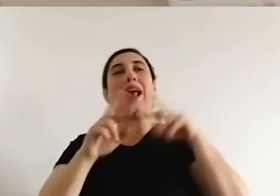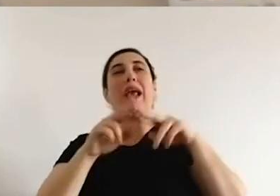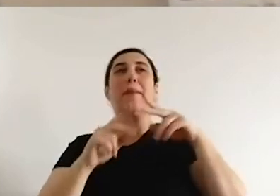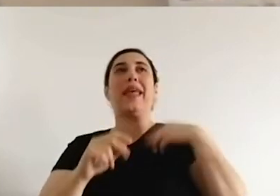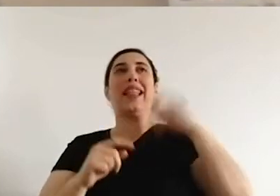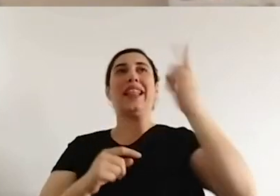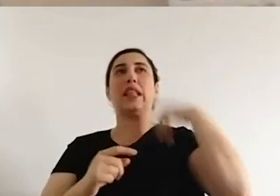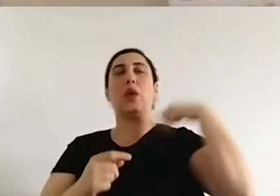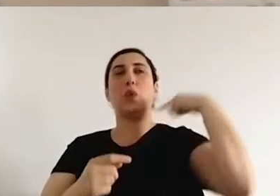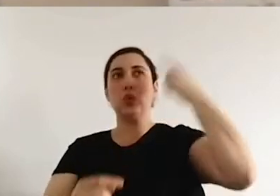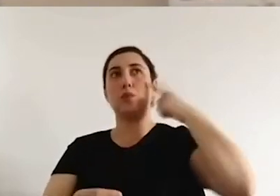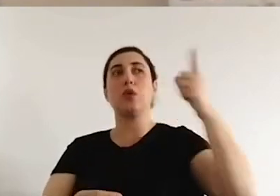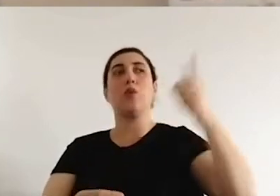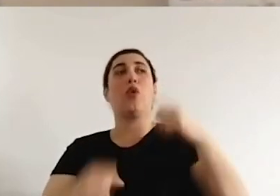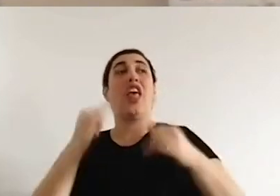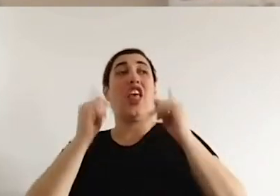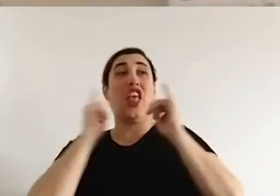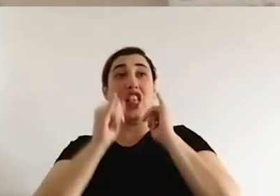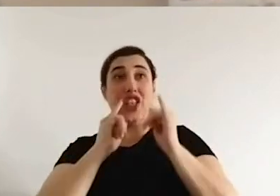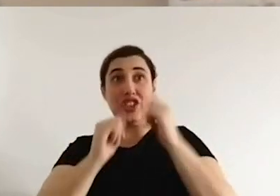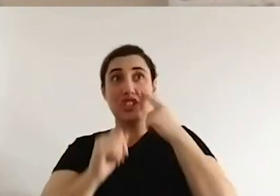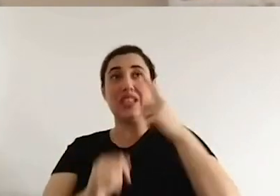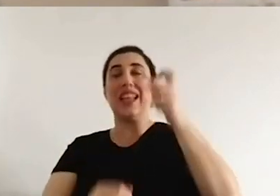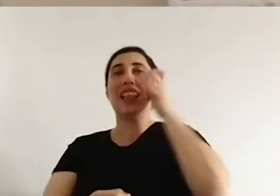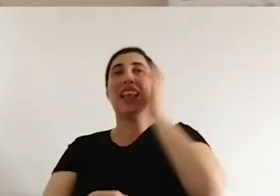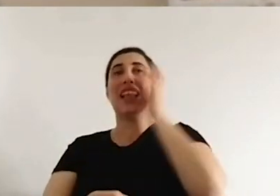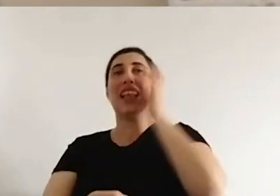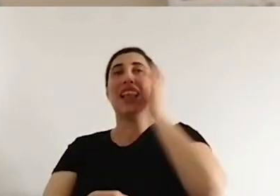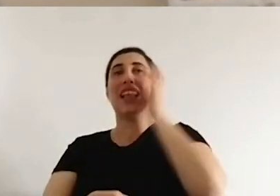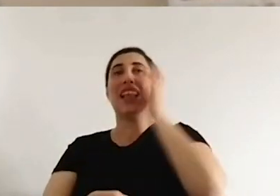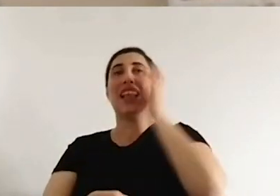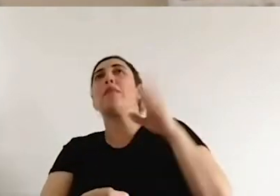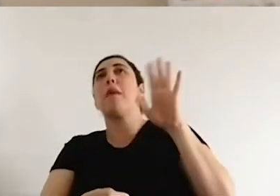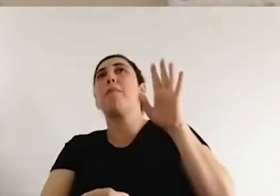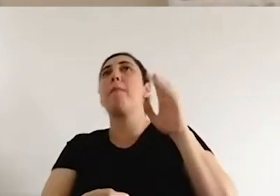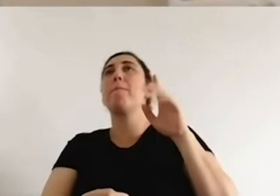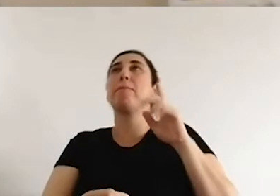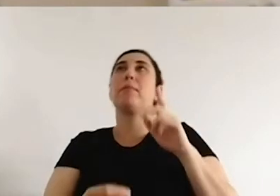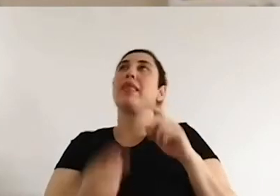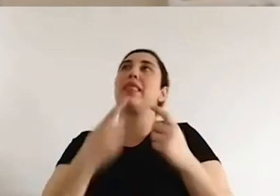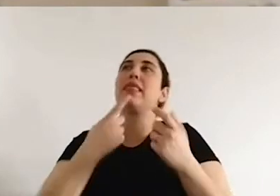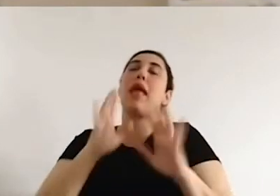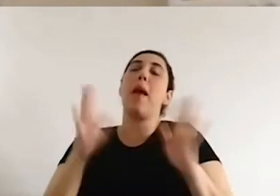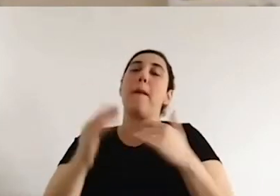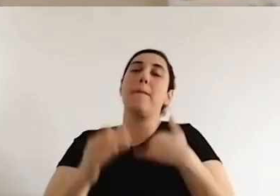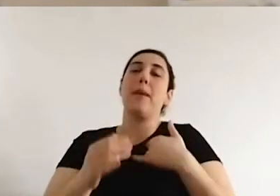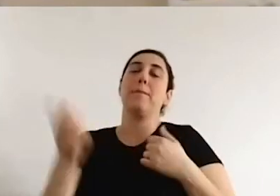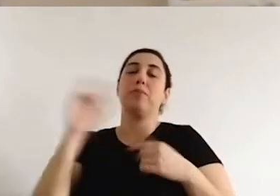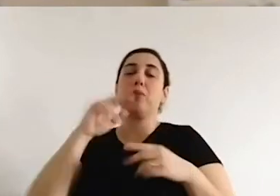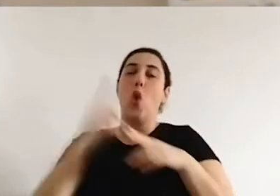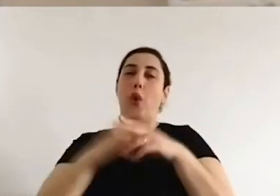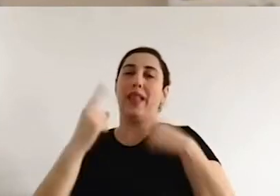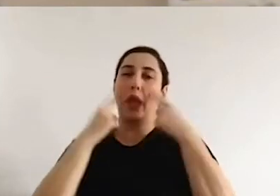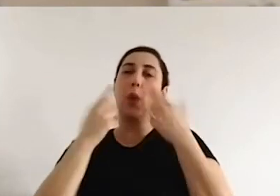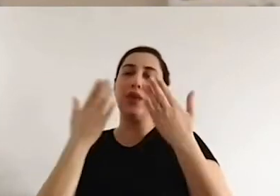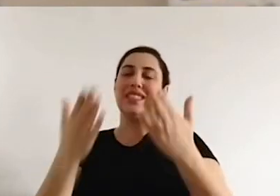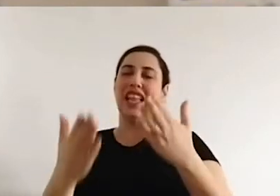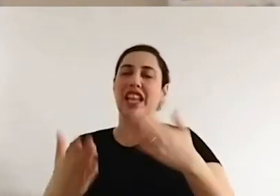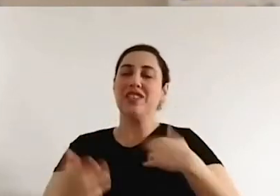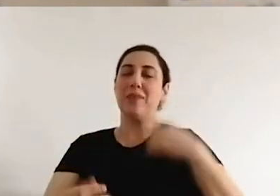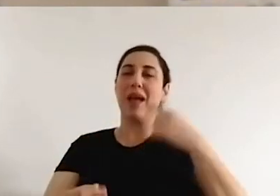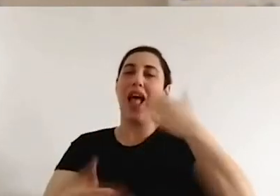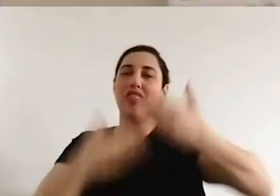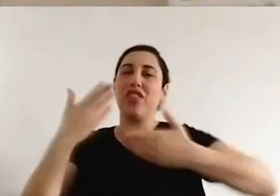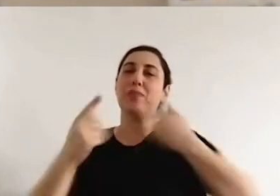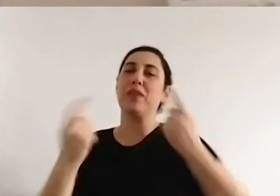of Brazil. So when we take leaders like him into account, then maybe we should really not be able to resist